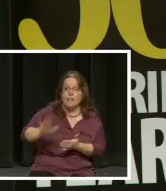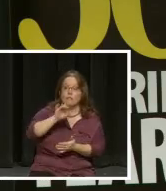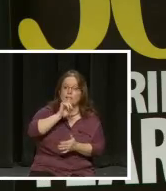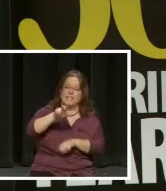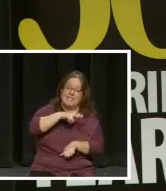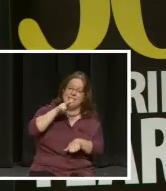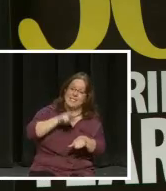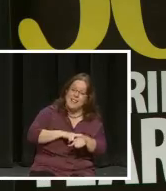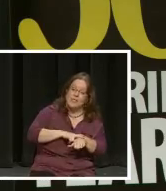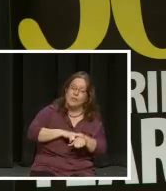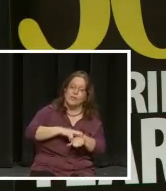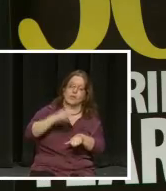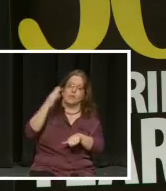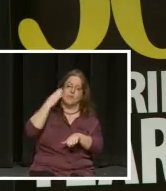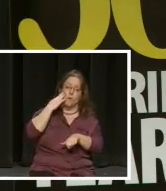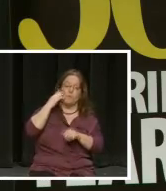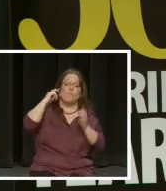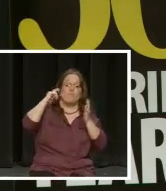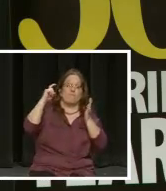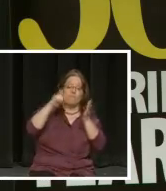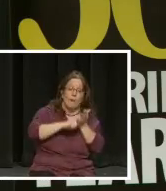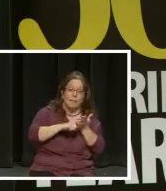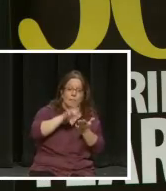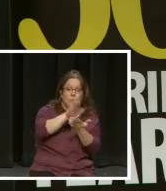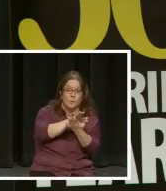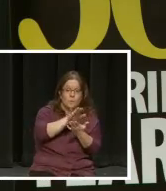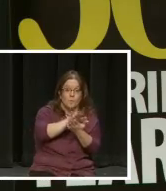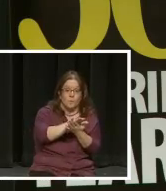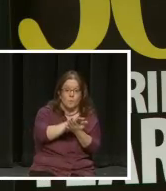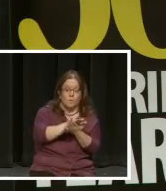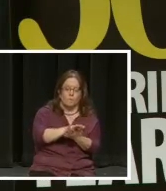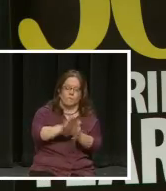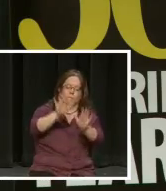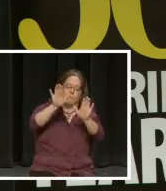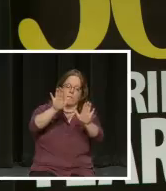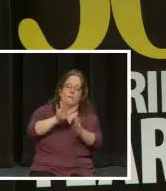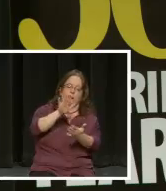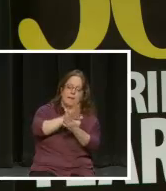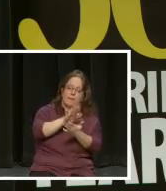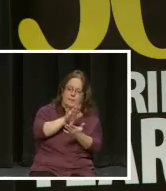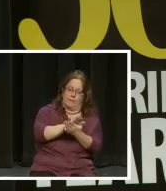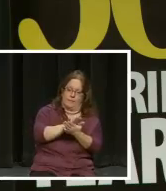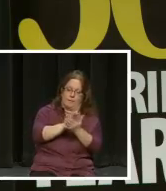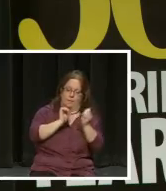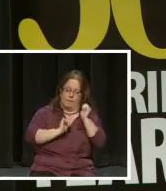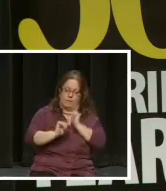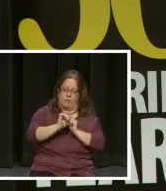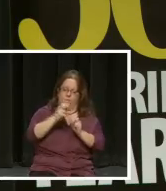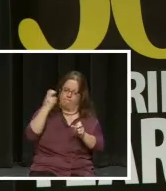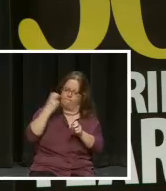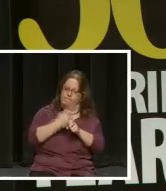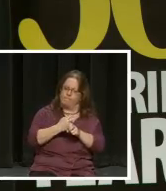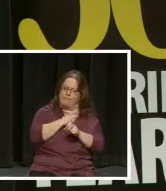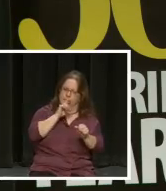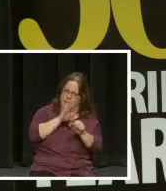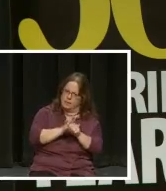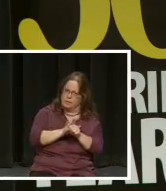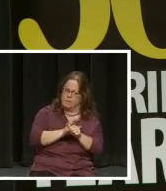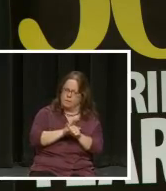known, recognized institution of stellar academics, rigor, and commitment.